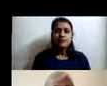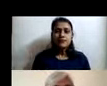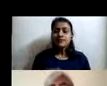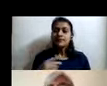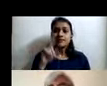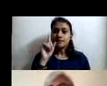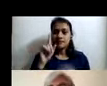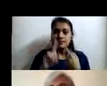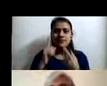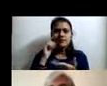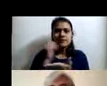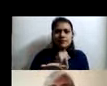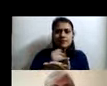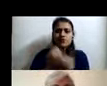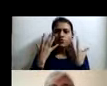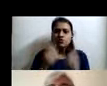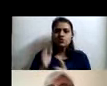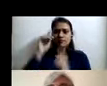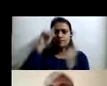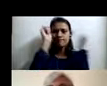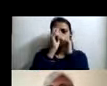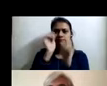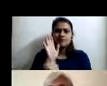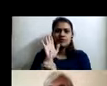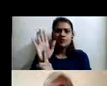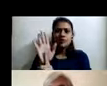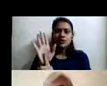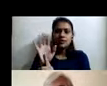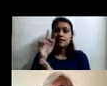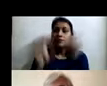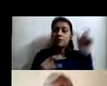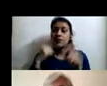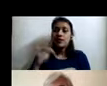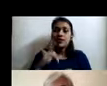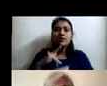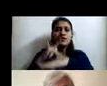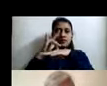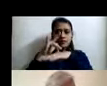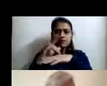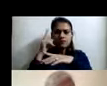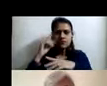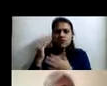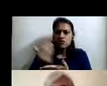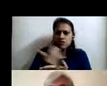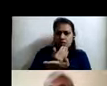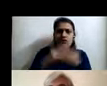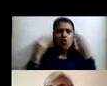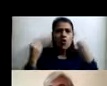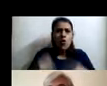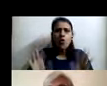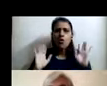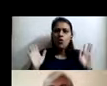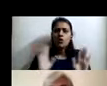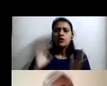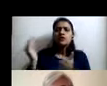to do was to create a model where private forest owners can actually be incentivized to conserve their forests rather than what they're trying